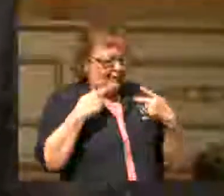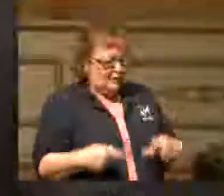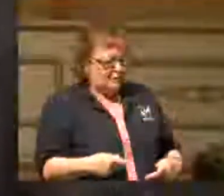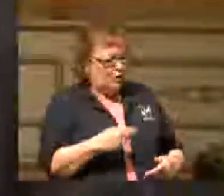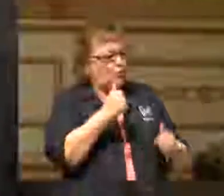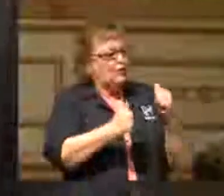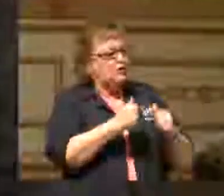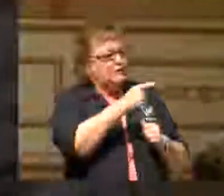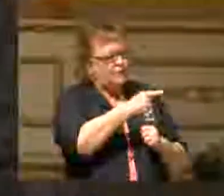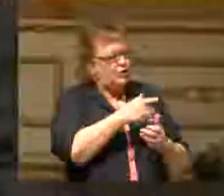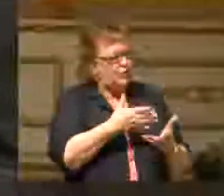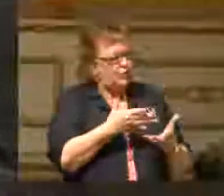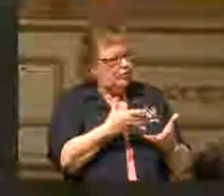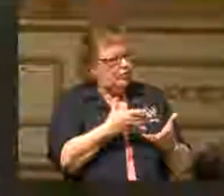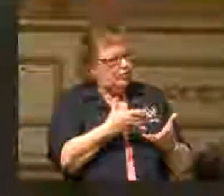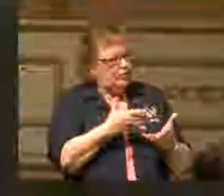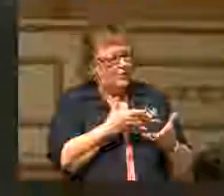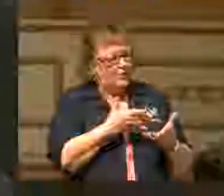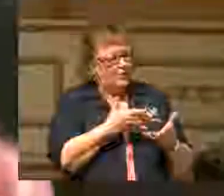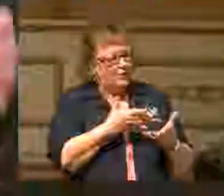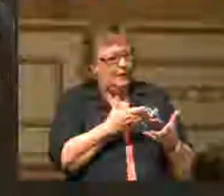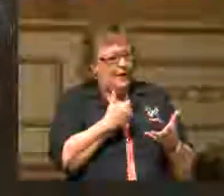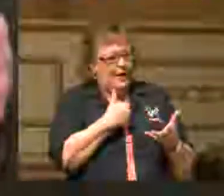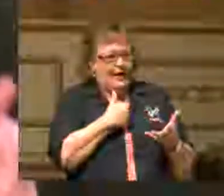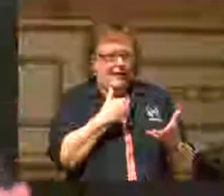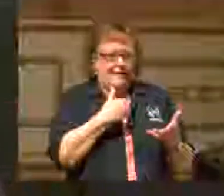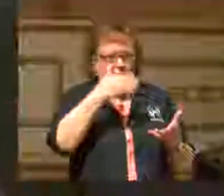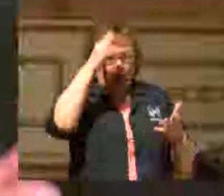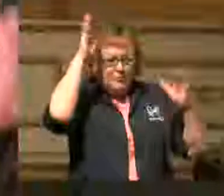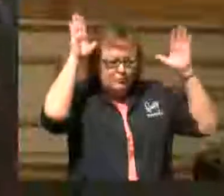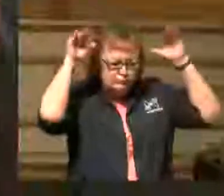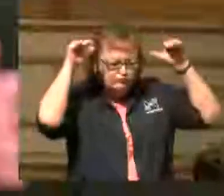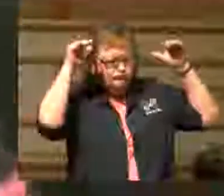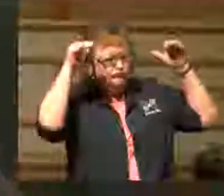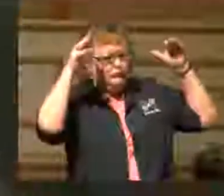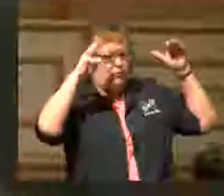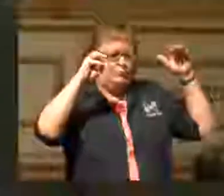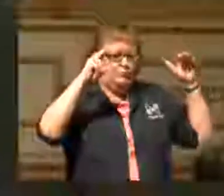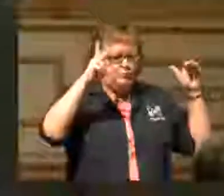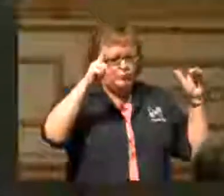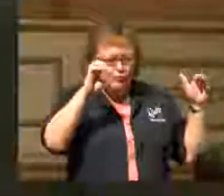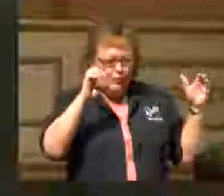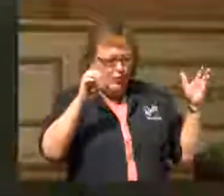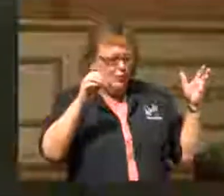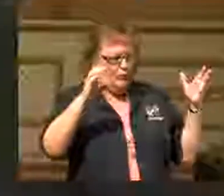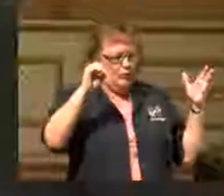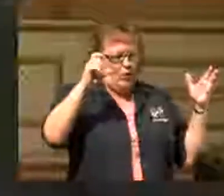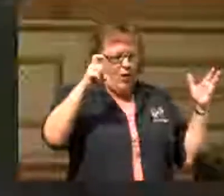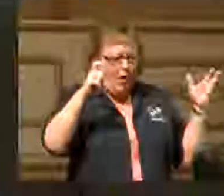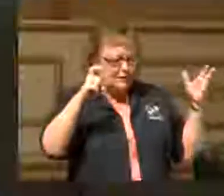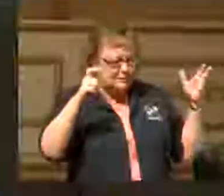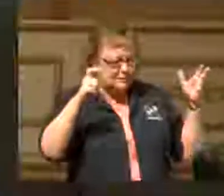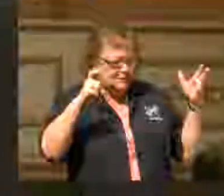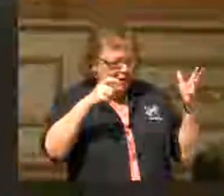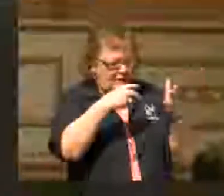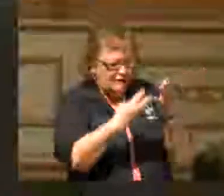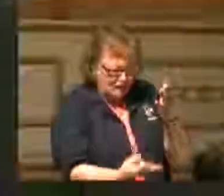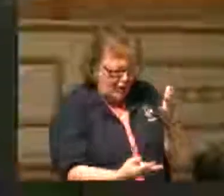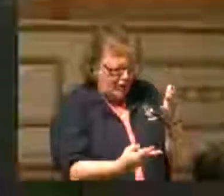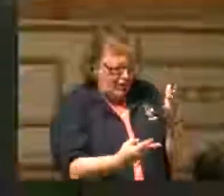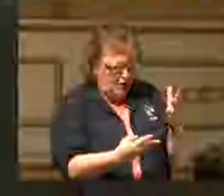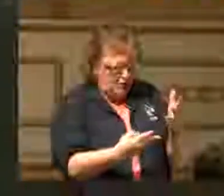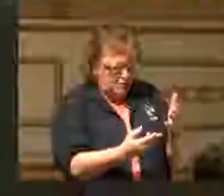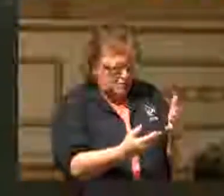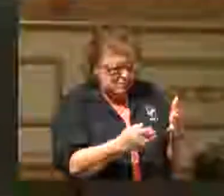which of you would have a mule or a donkey or an ox and falls in the ditch?